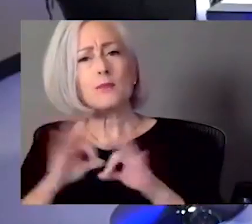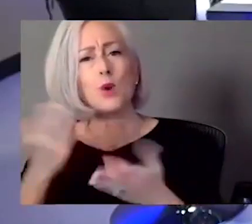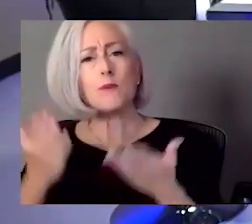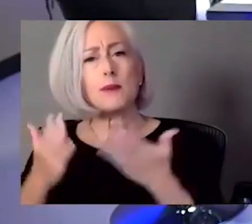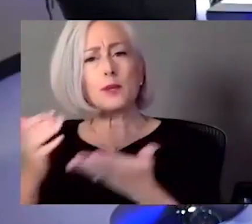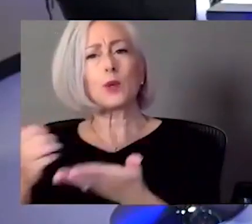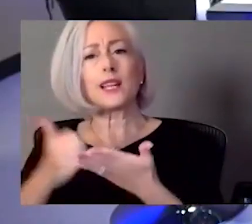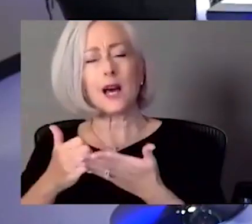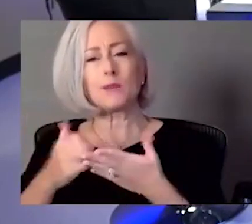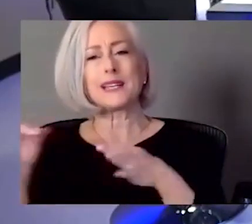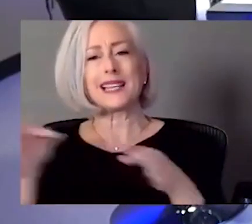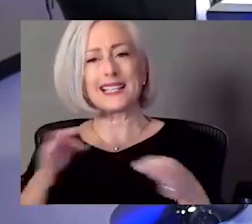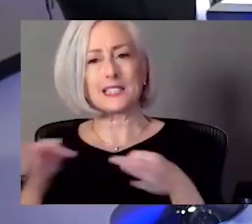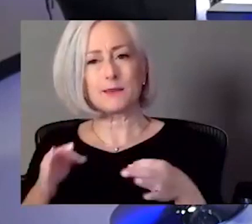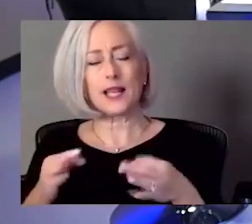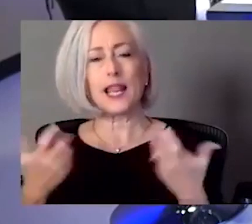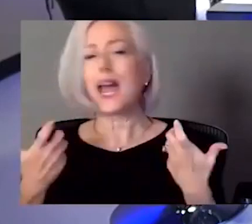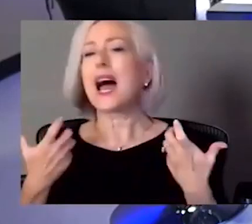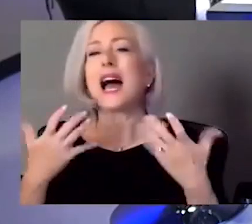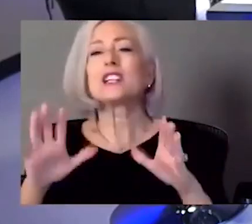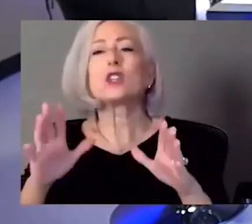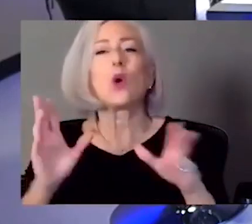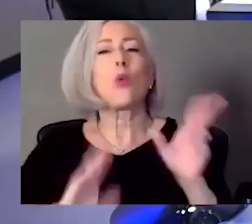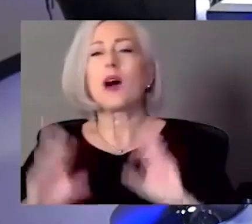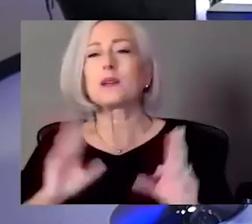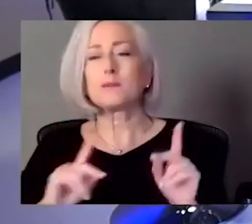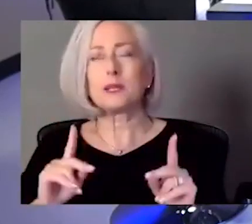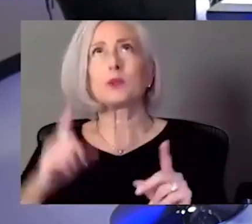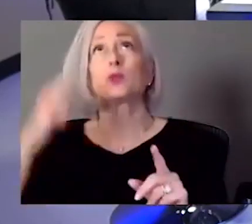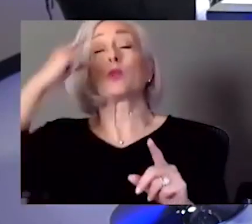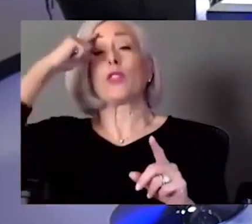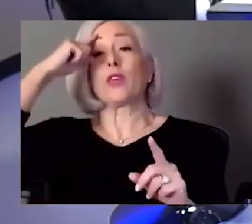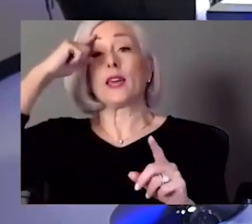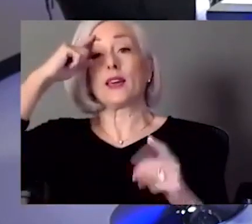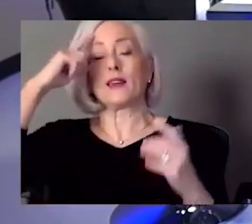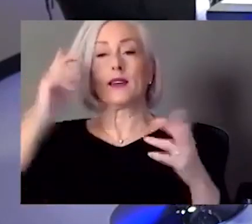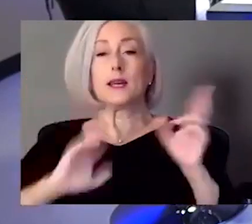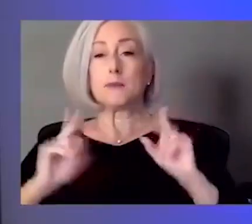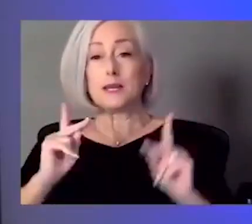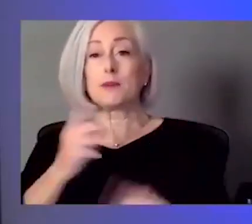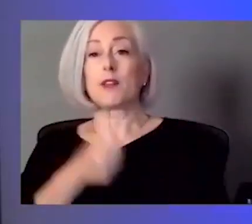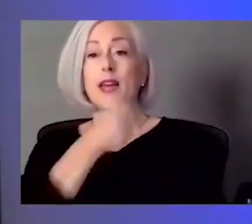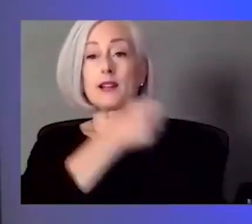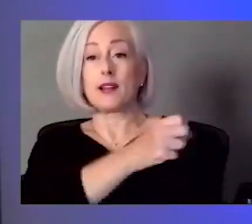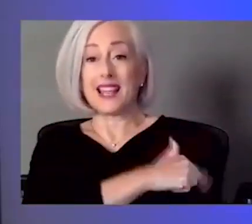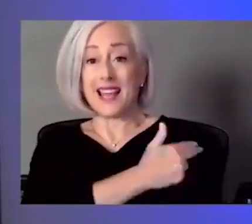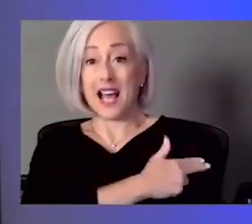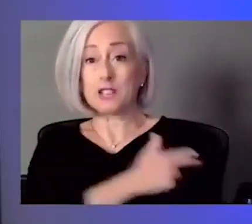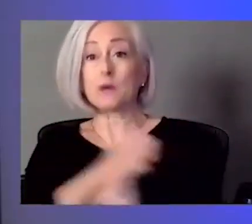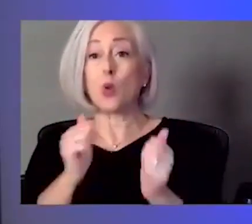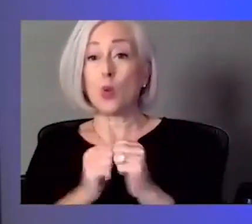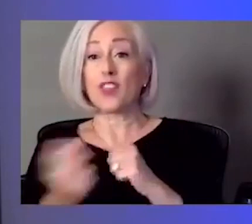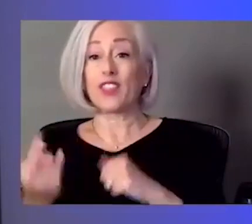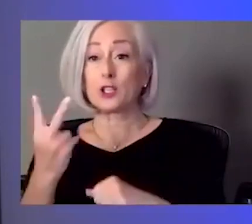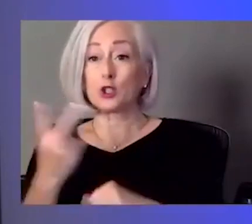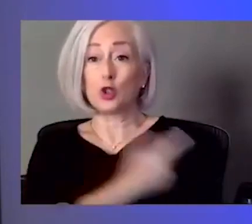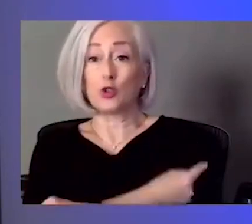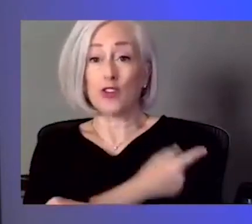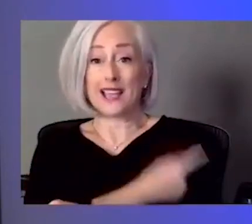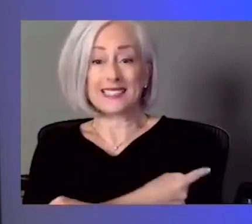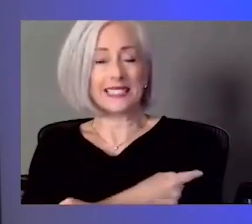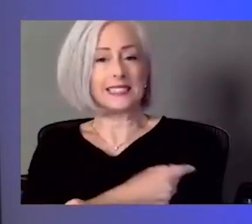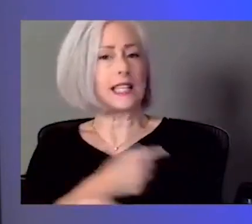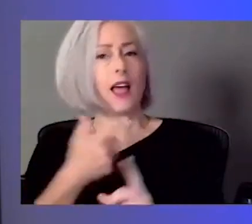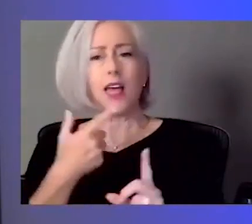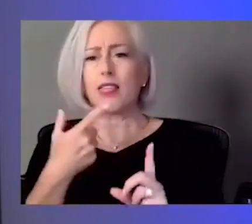viewers to think is because we're seeing now hospitalized patients who are fully vaccinated, that the vaccine isn't effective. We know that